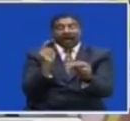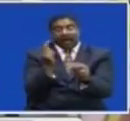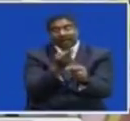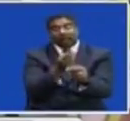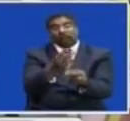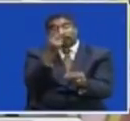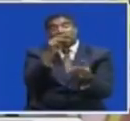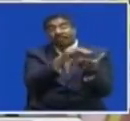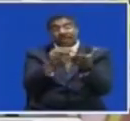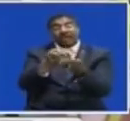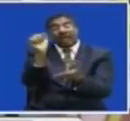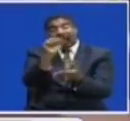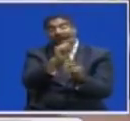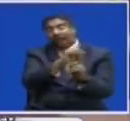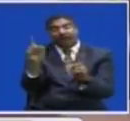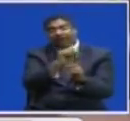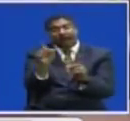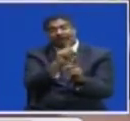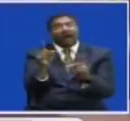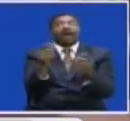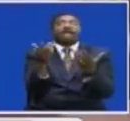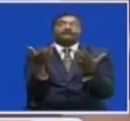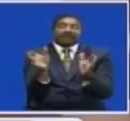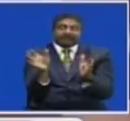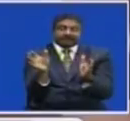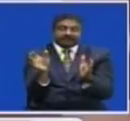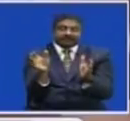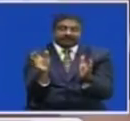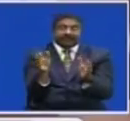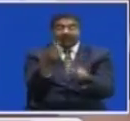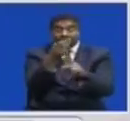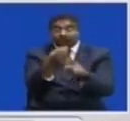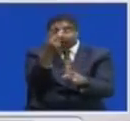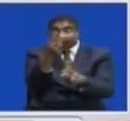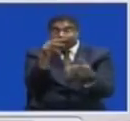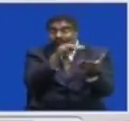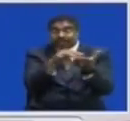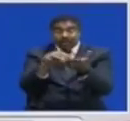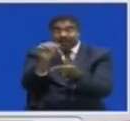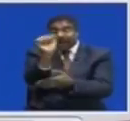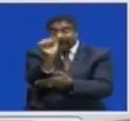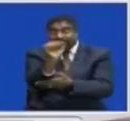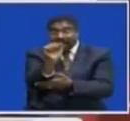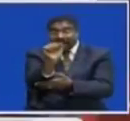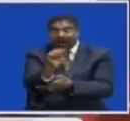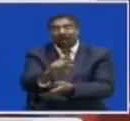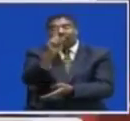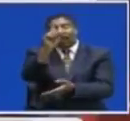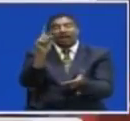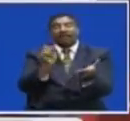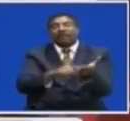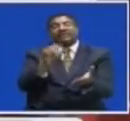2 million vehicle passages at Shimabala Of the 2 million vehicle passages 1.9